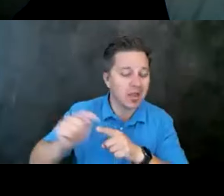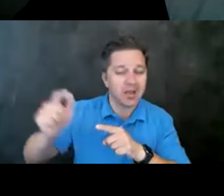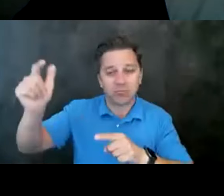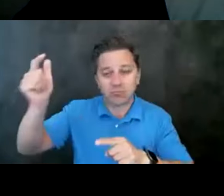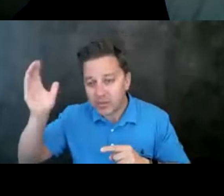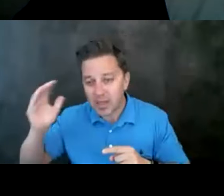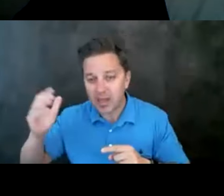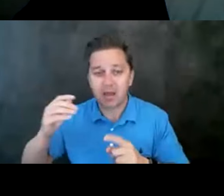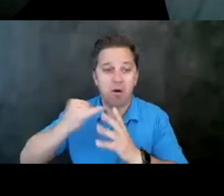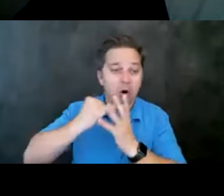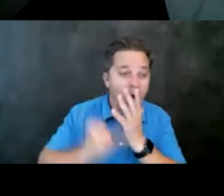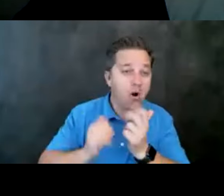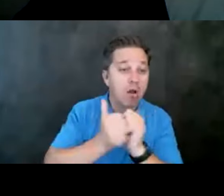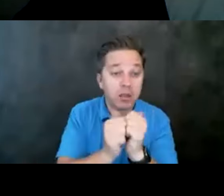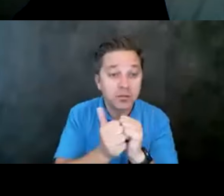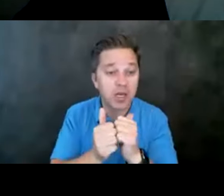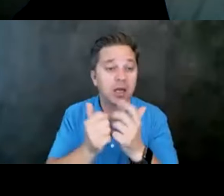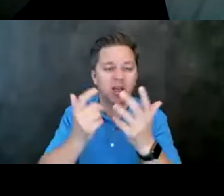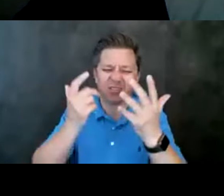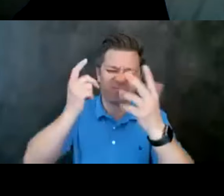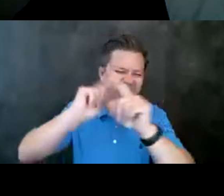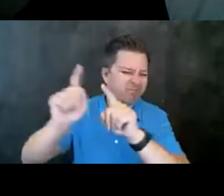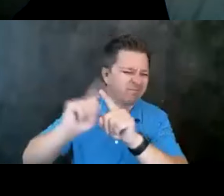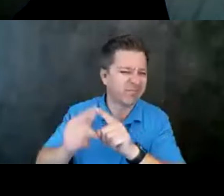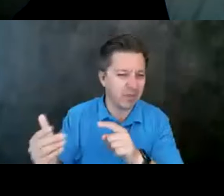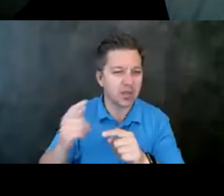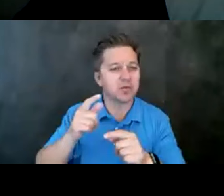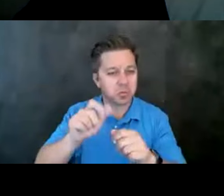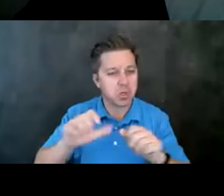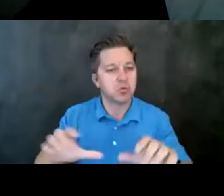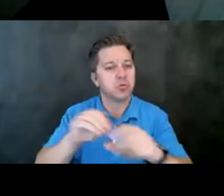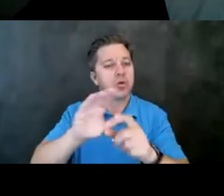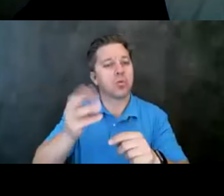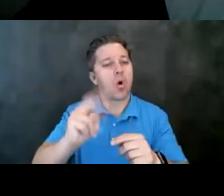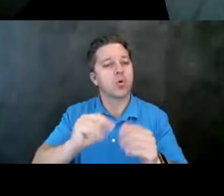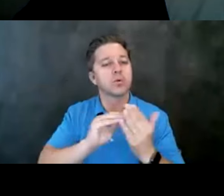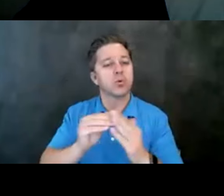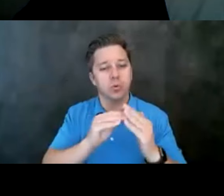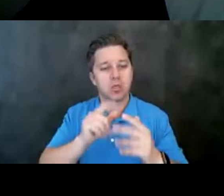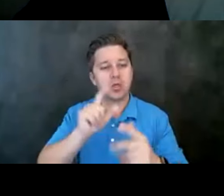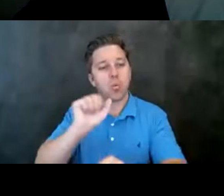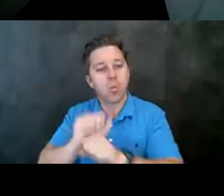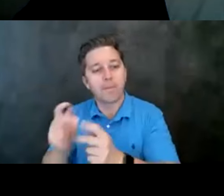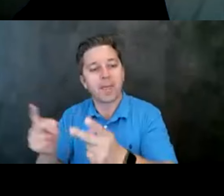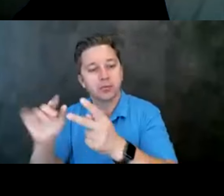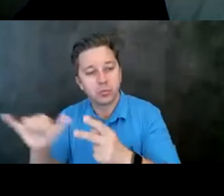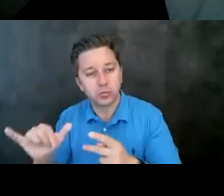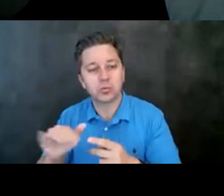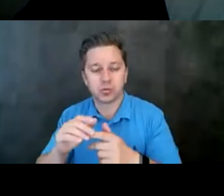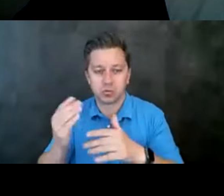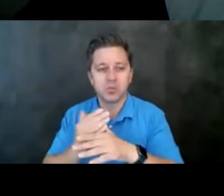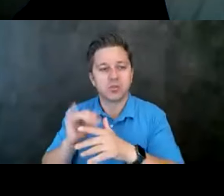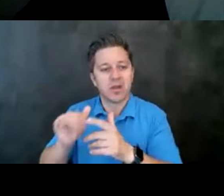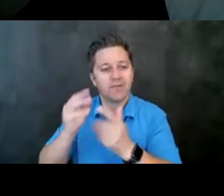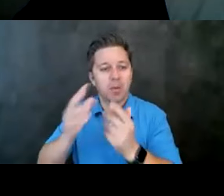there's an art contest and there's lots of different things you can do in your community and in your work site. we ask that you send that information, not only to those